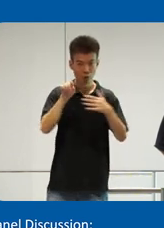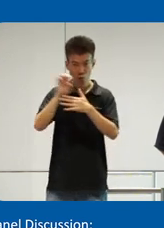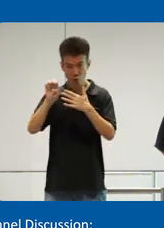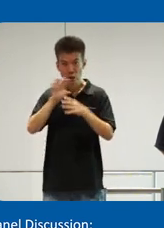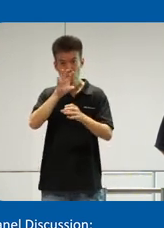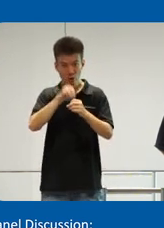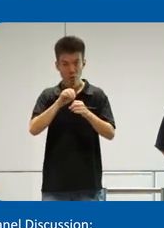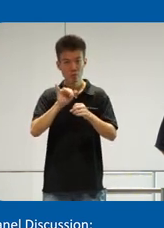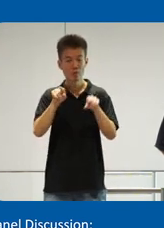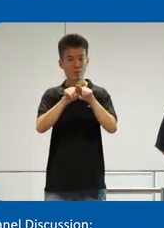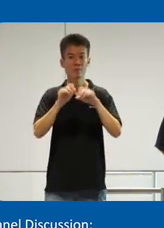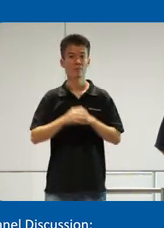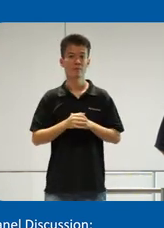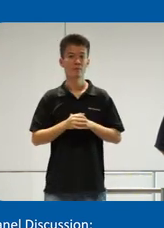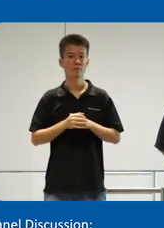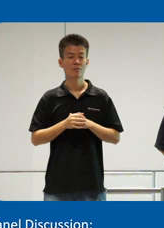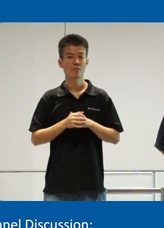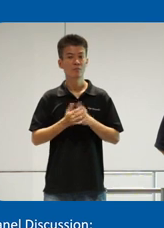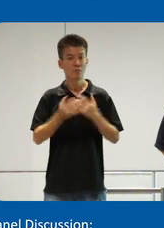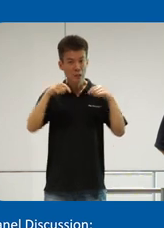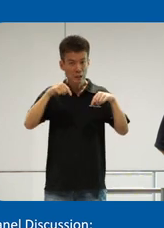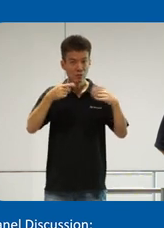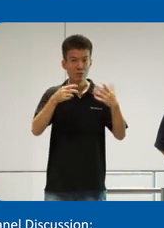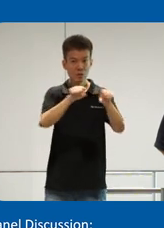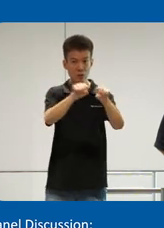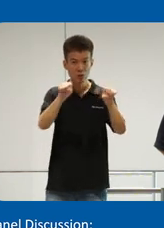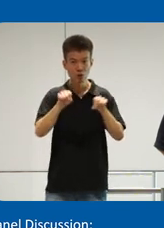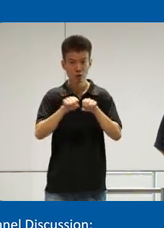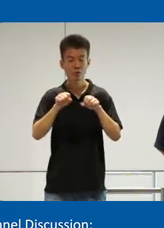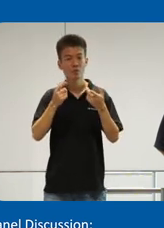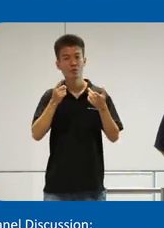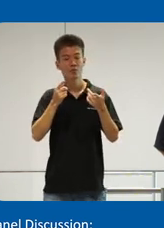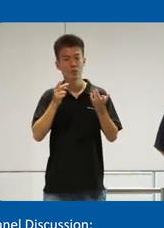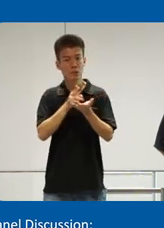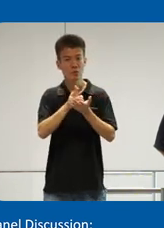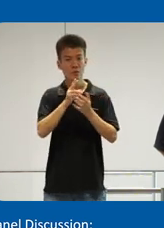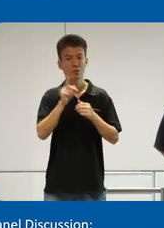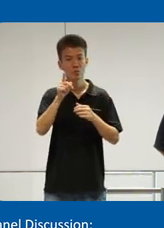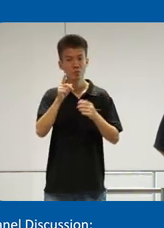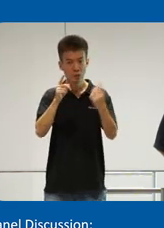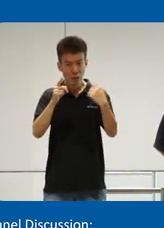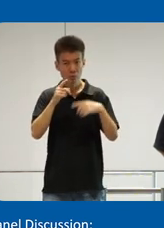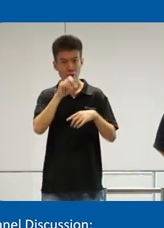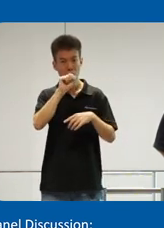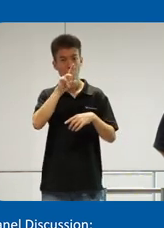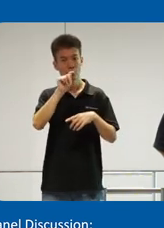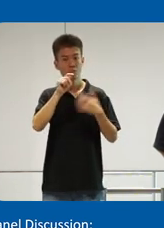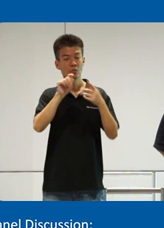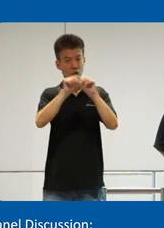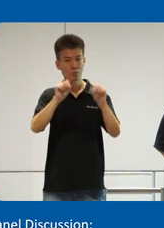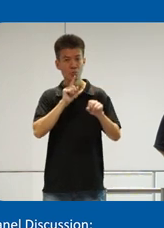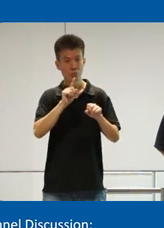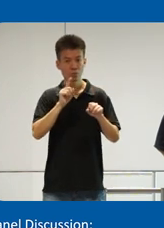Inclusivity as well. Now, today, the situation, frankly, is that when you come to a MRT station, sure,